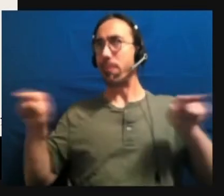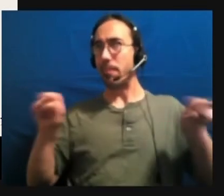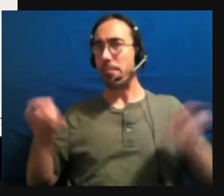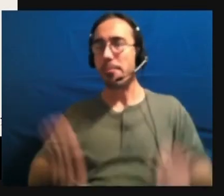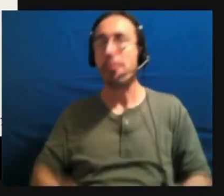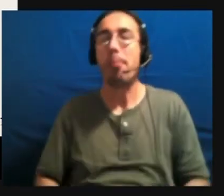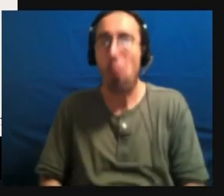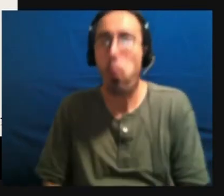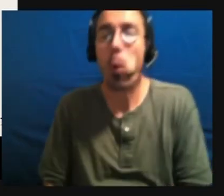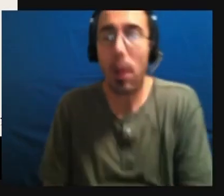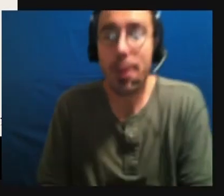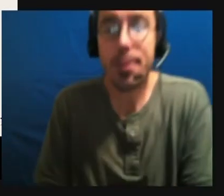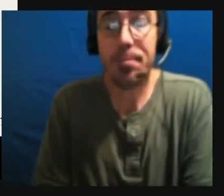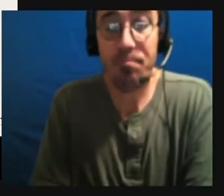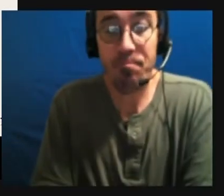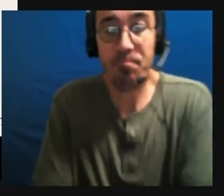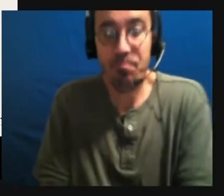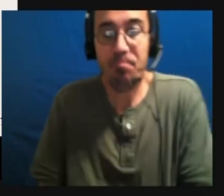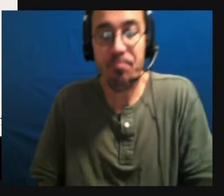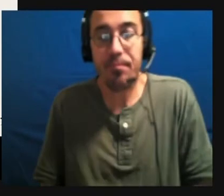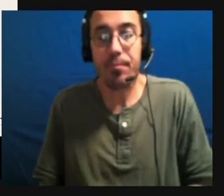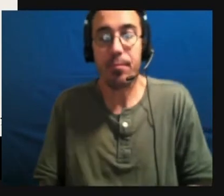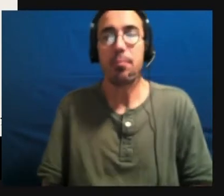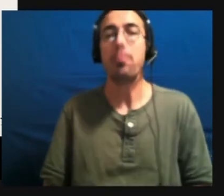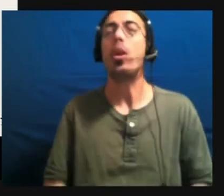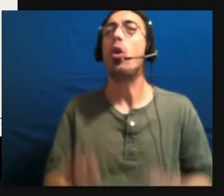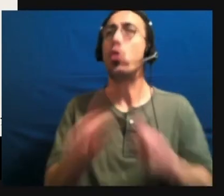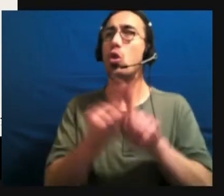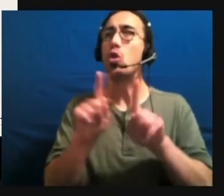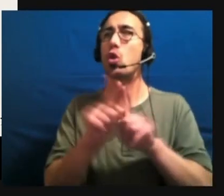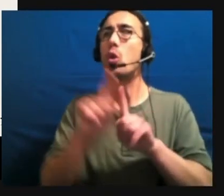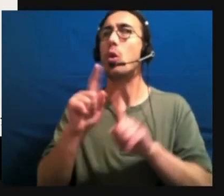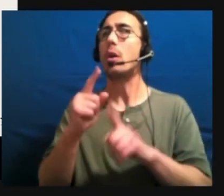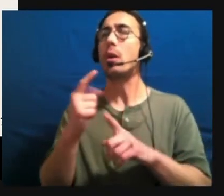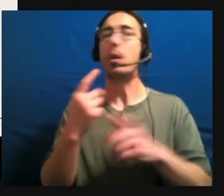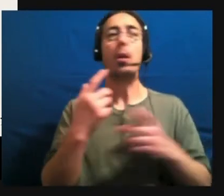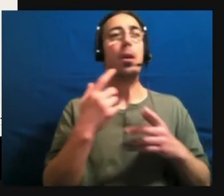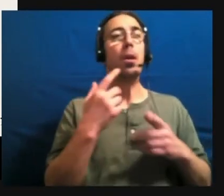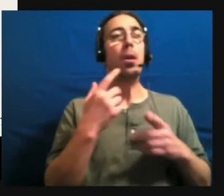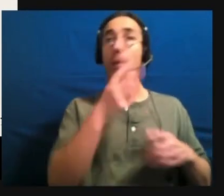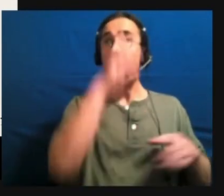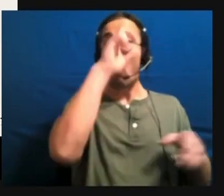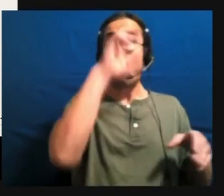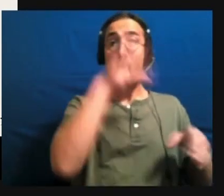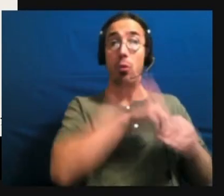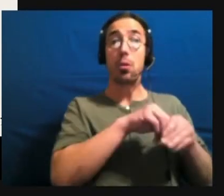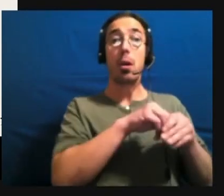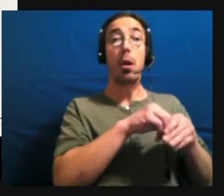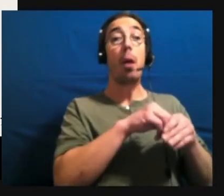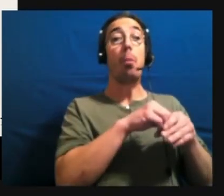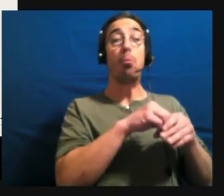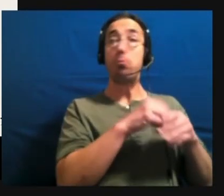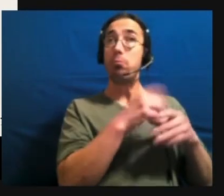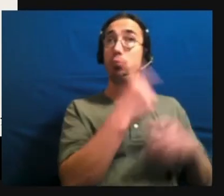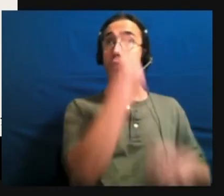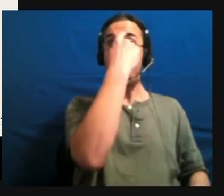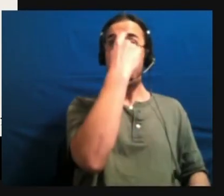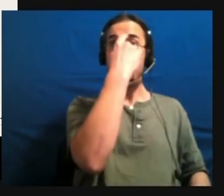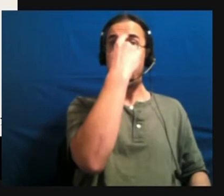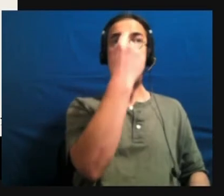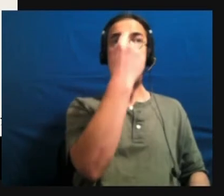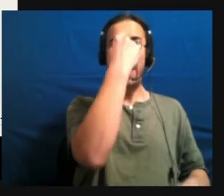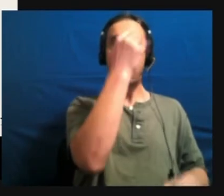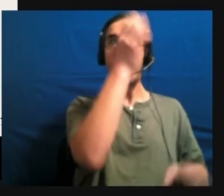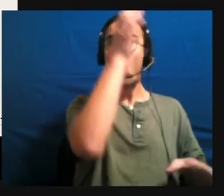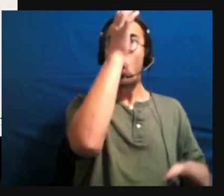Um, another thing is language processing, kind of like I talked about earlier. I don't think in language. I think in concepts. And